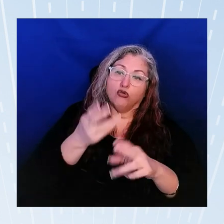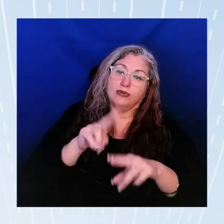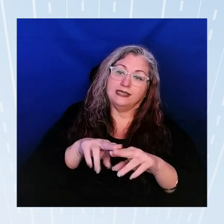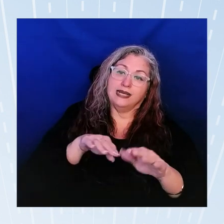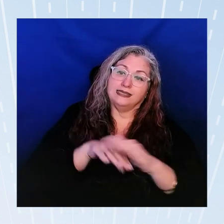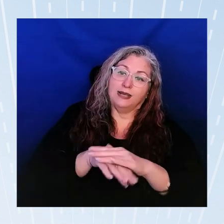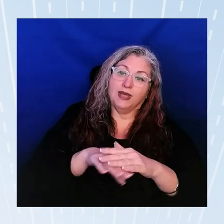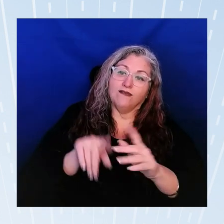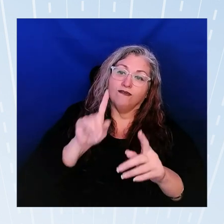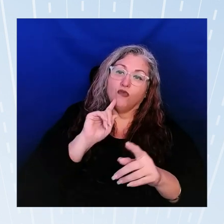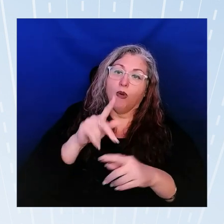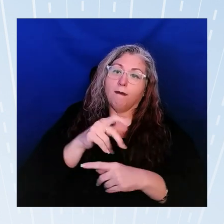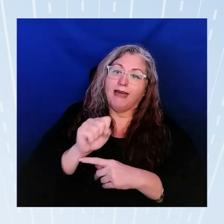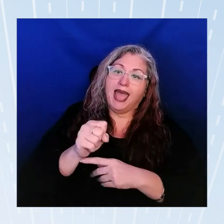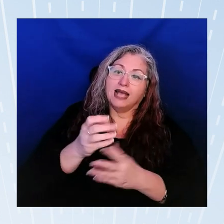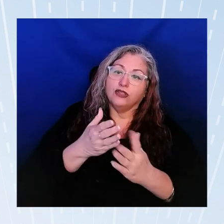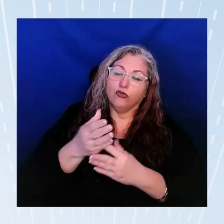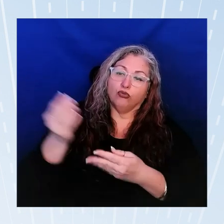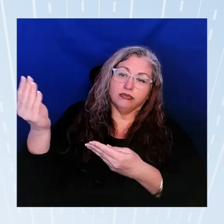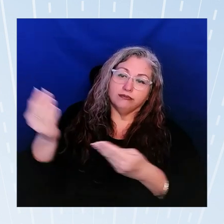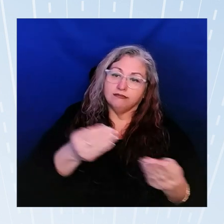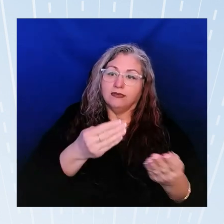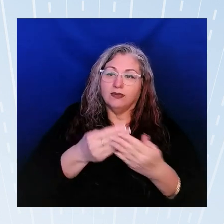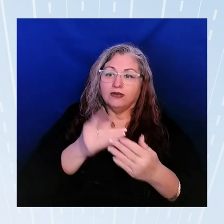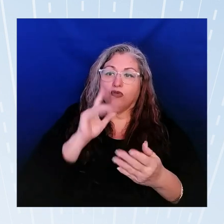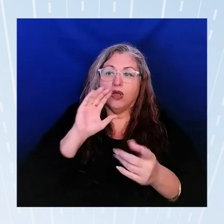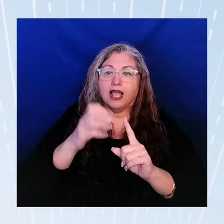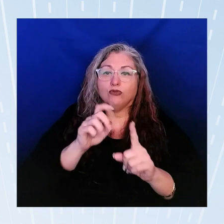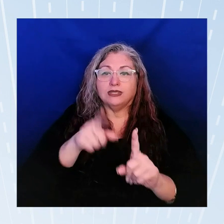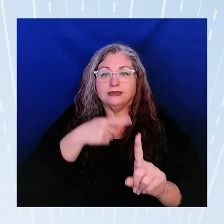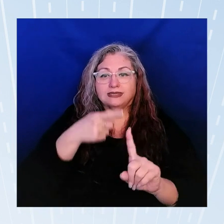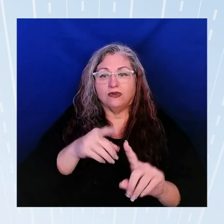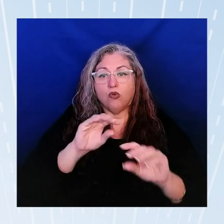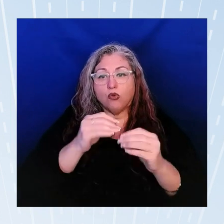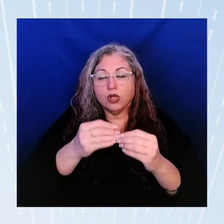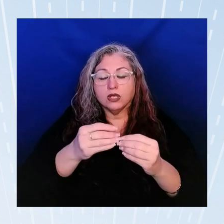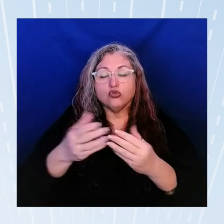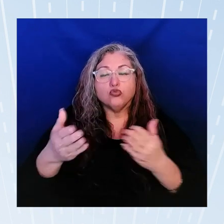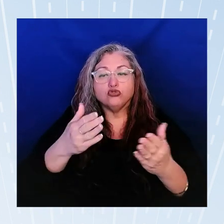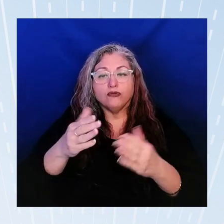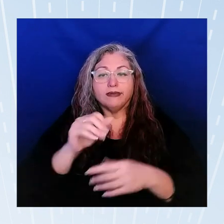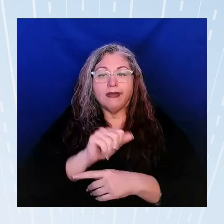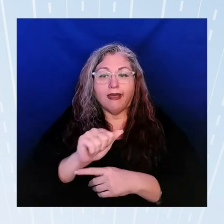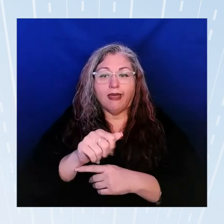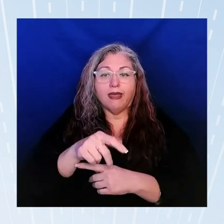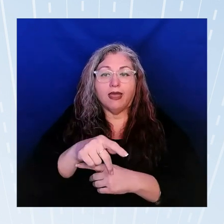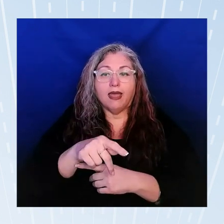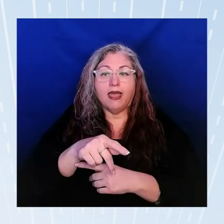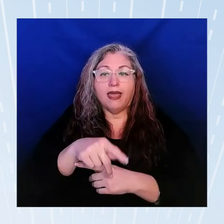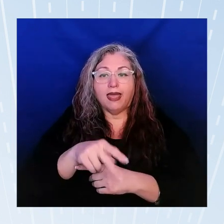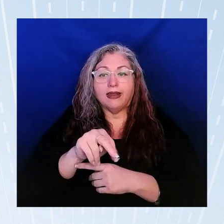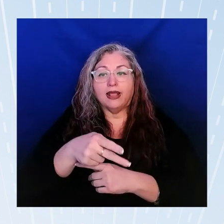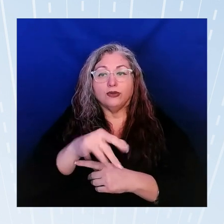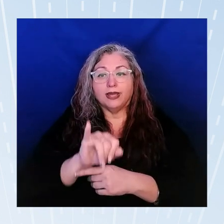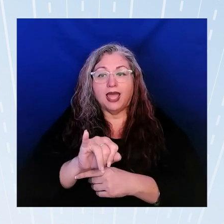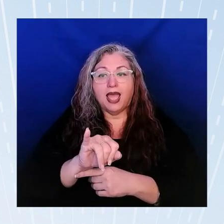of pass-through funding to culturally specific organizations serving AA and NHPI